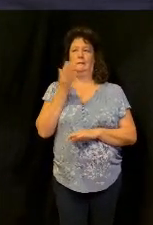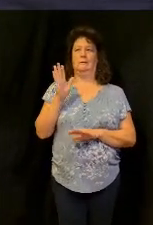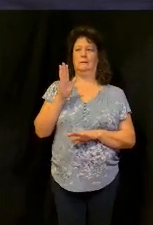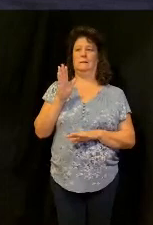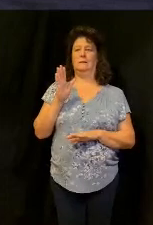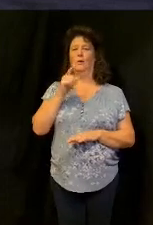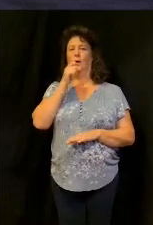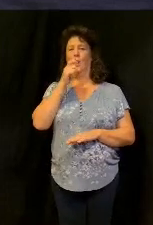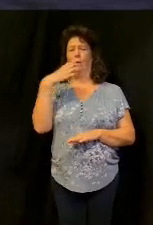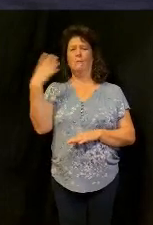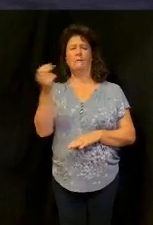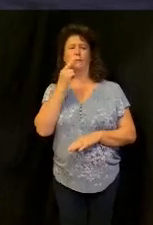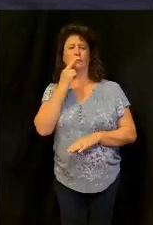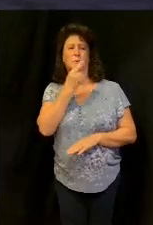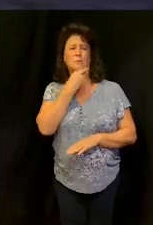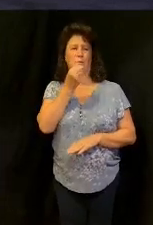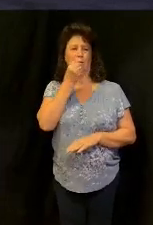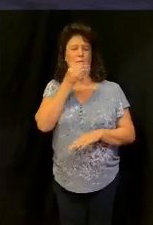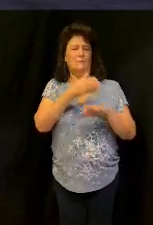who's going out to eat